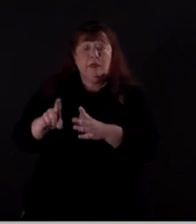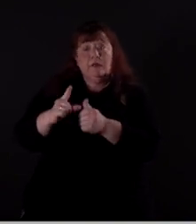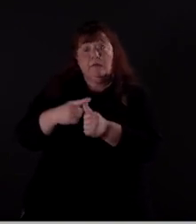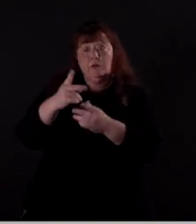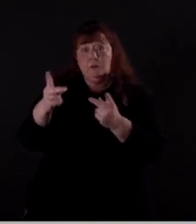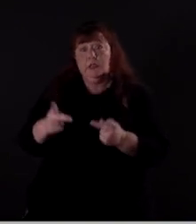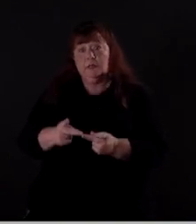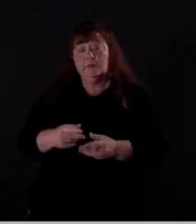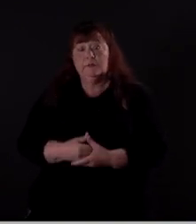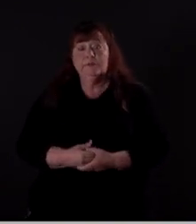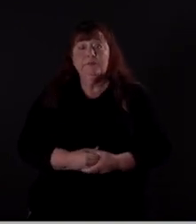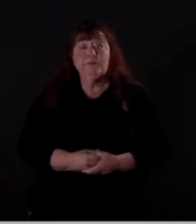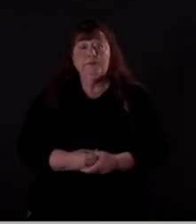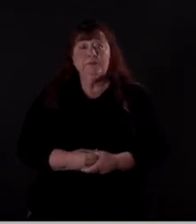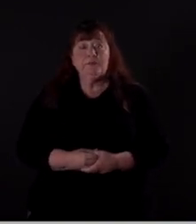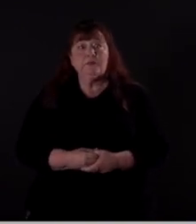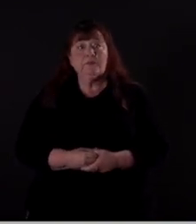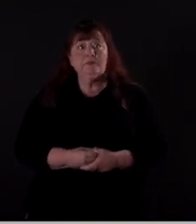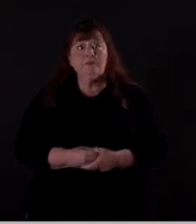The